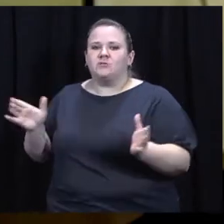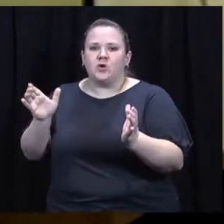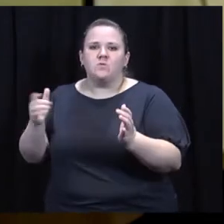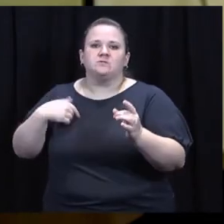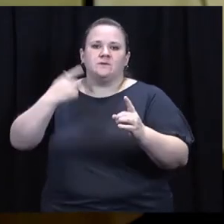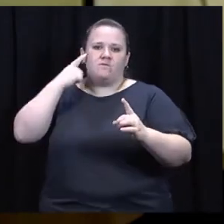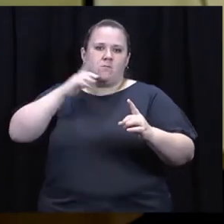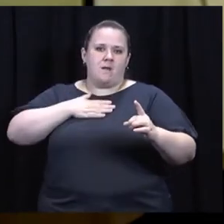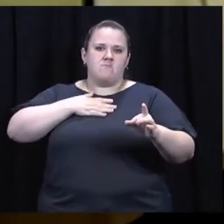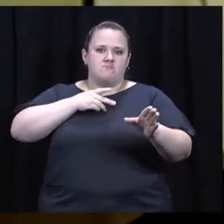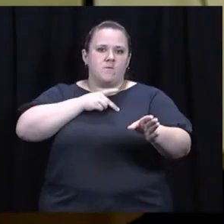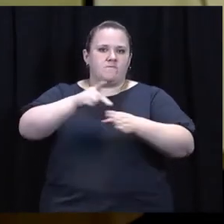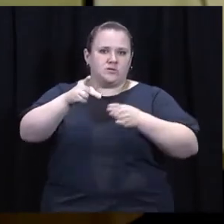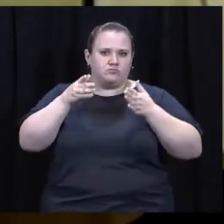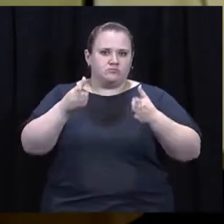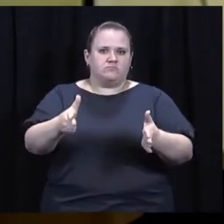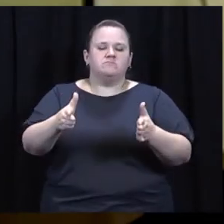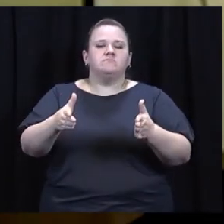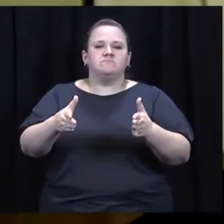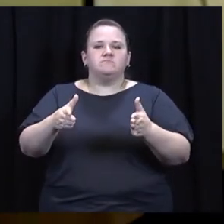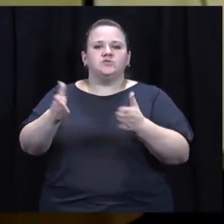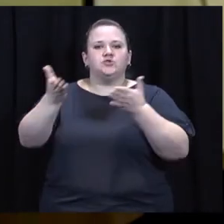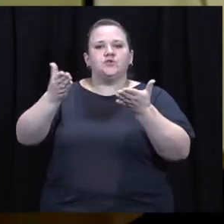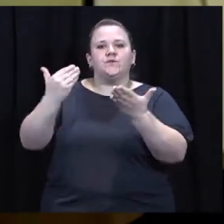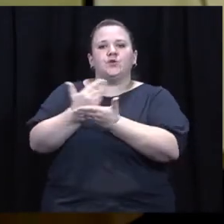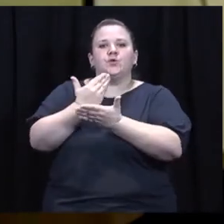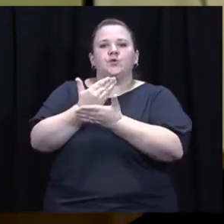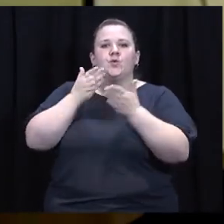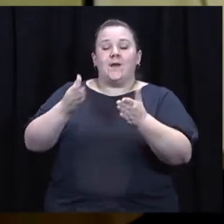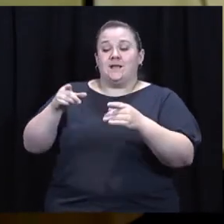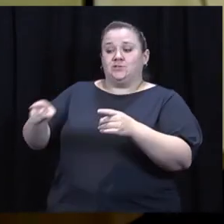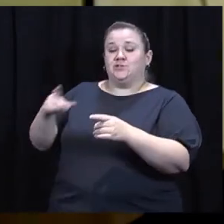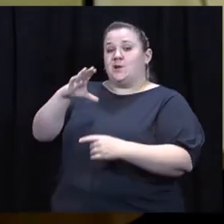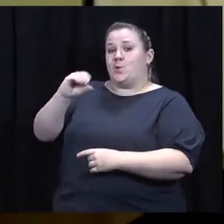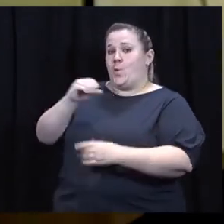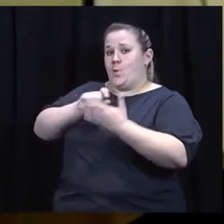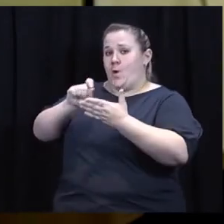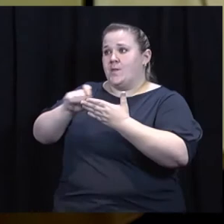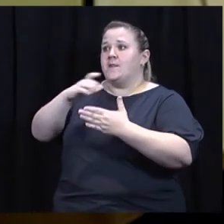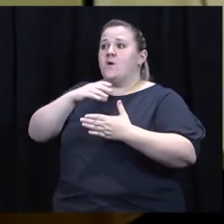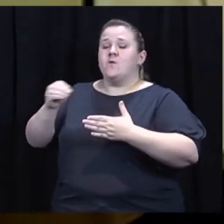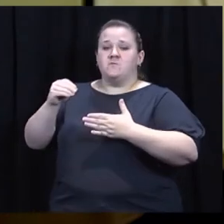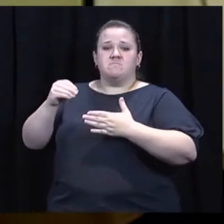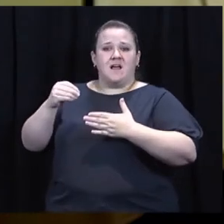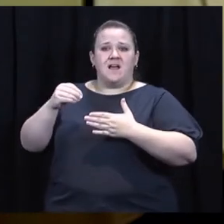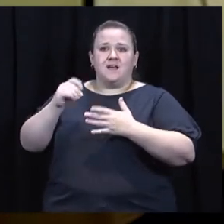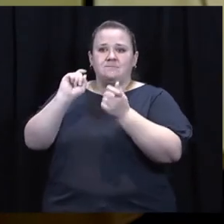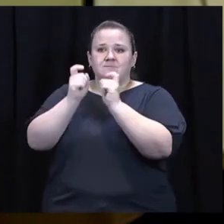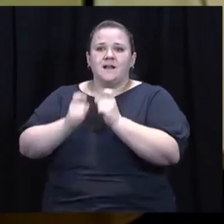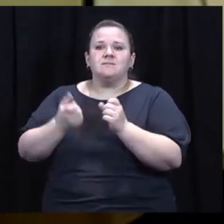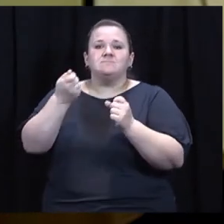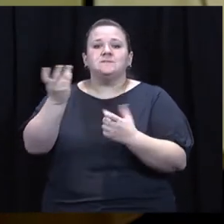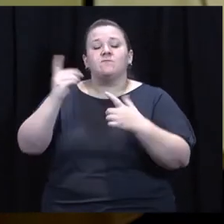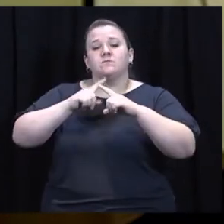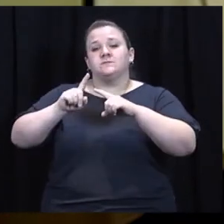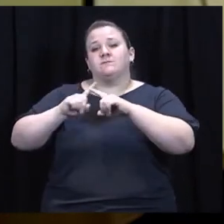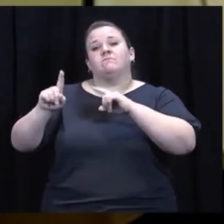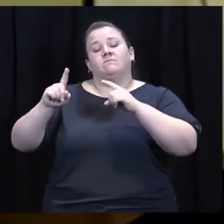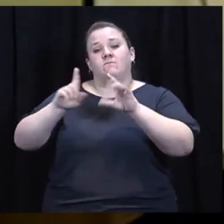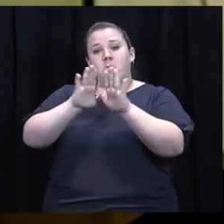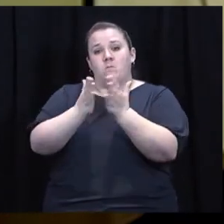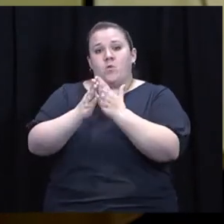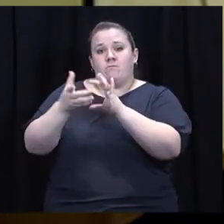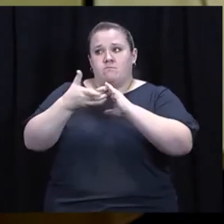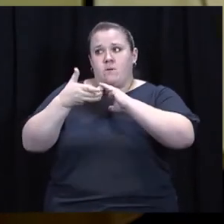for encouraging me along my professional path to serve in new ways, including co-authoring and editing several book collaborations